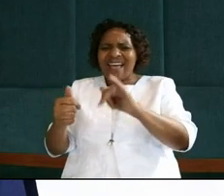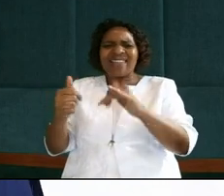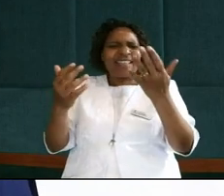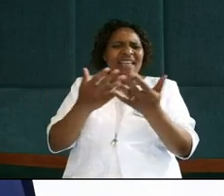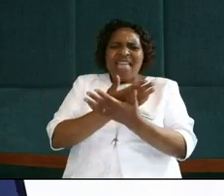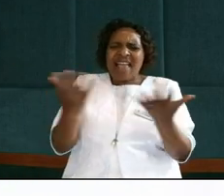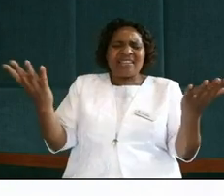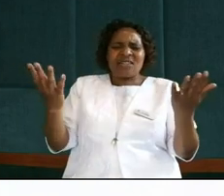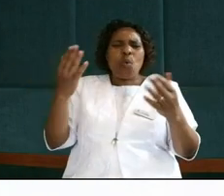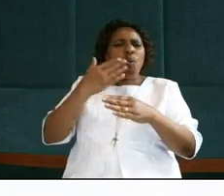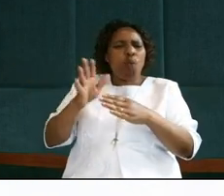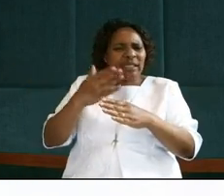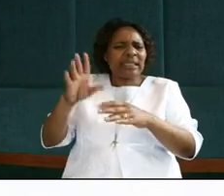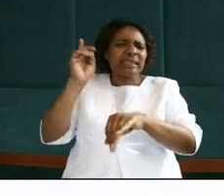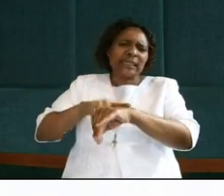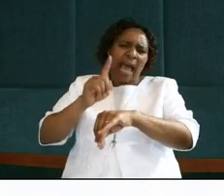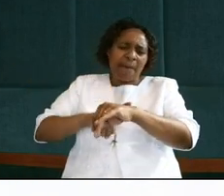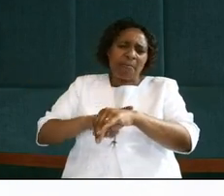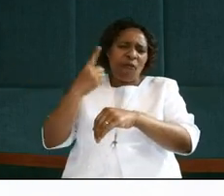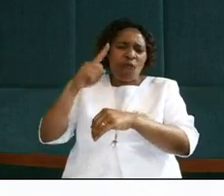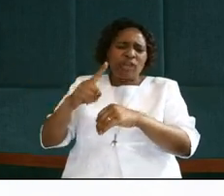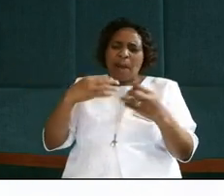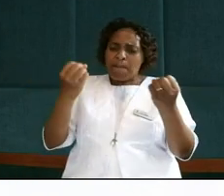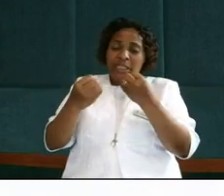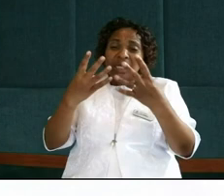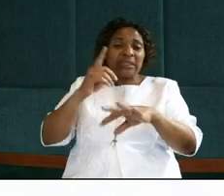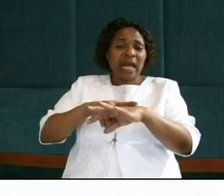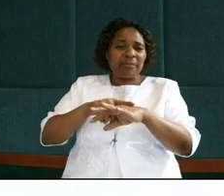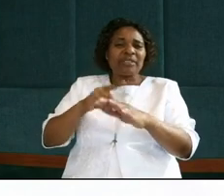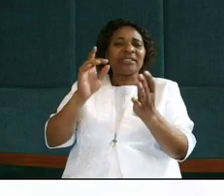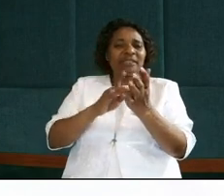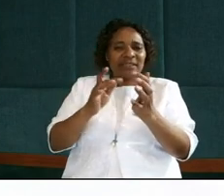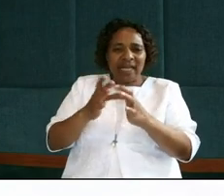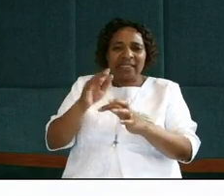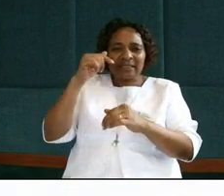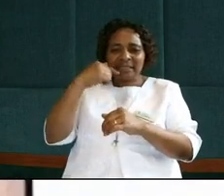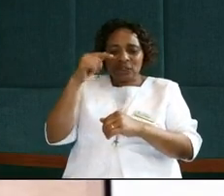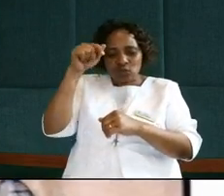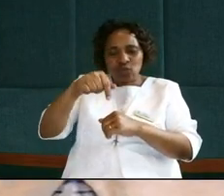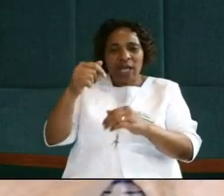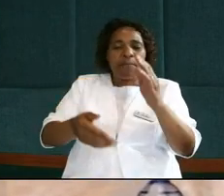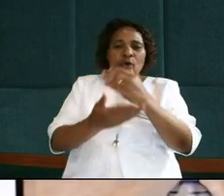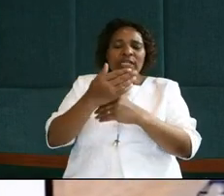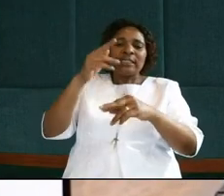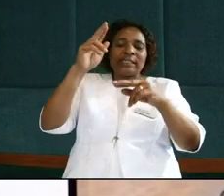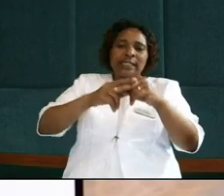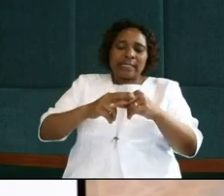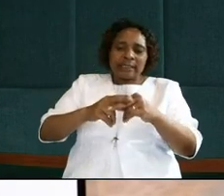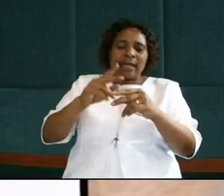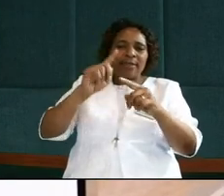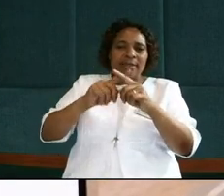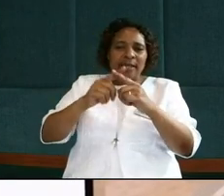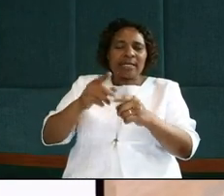times we are wasting time for very precious time, Jesus is teaching me this morning, in such an hour like this,